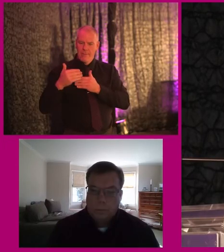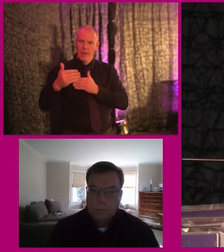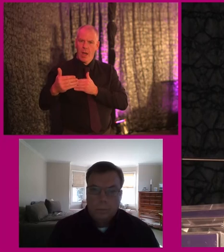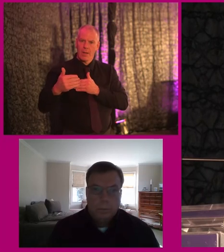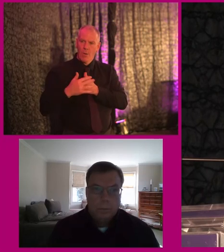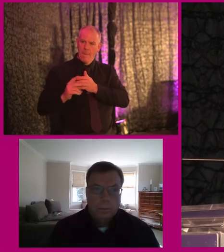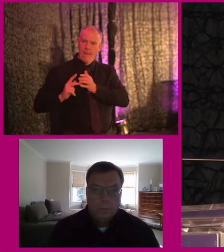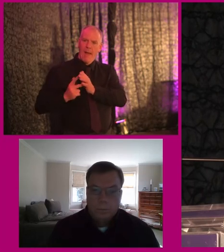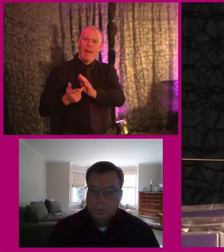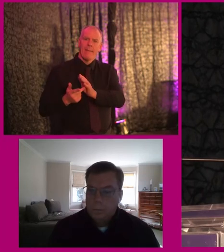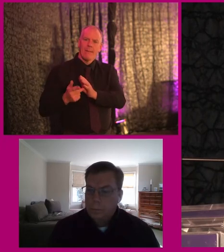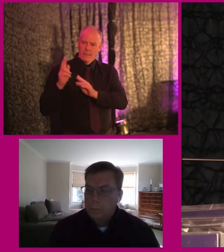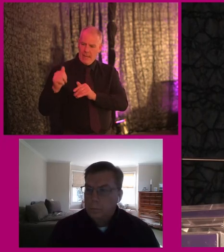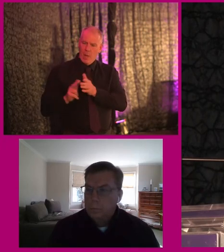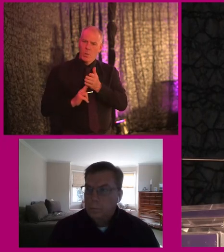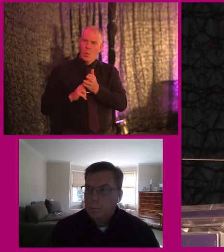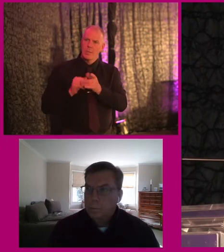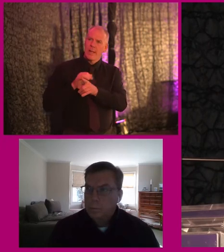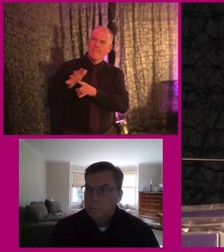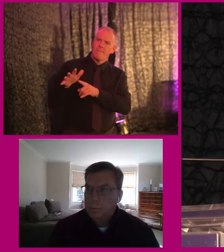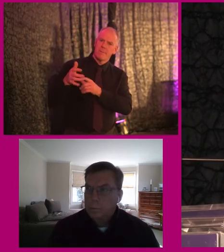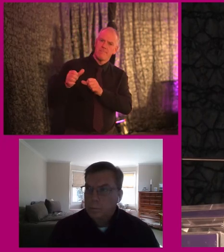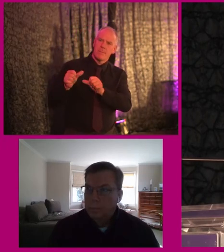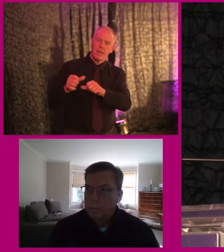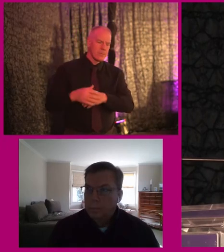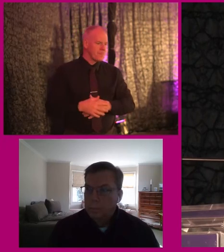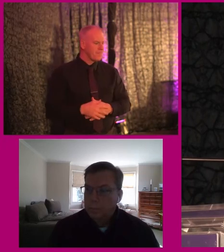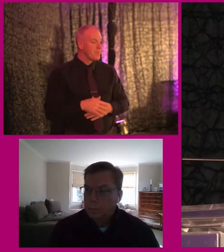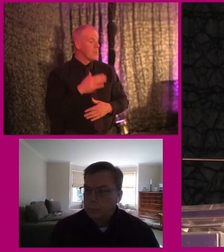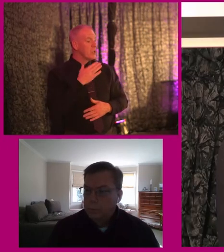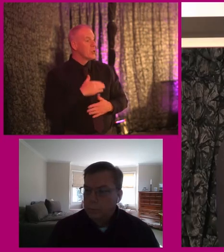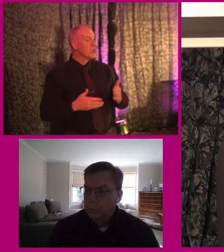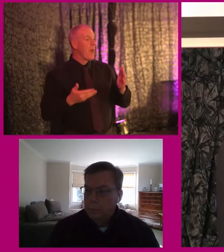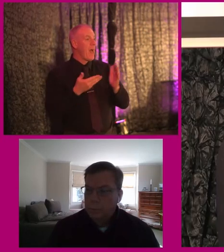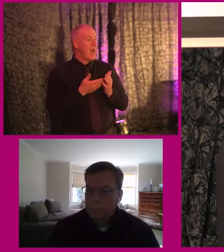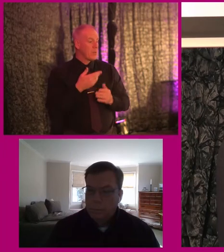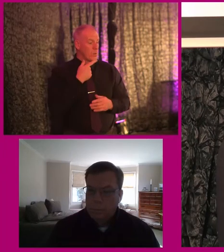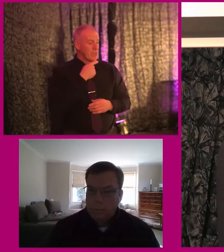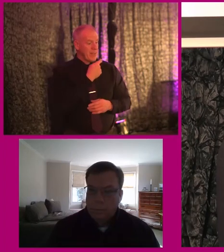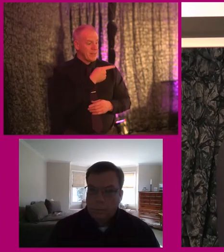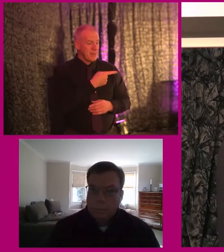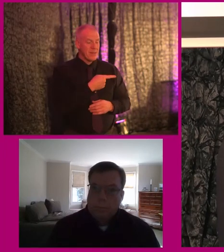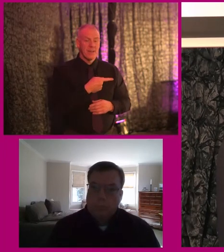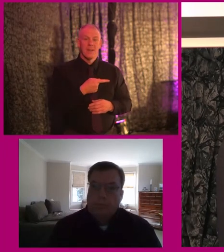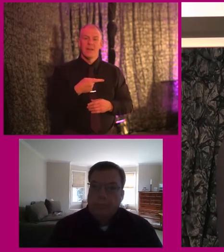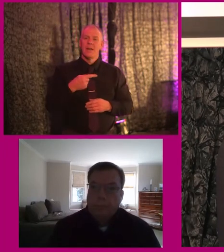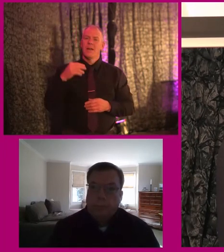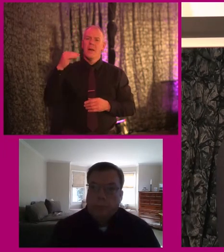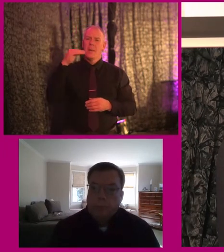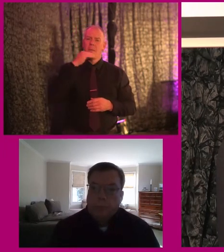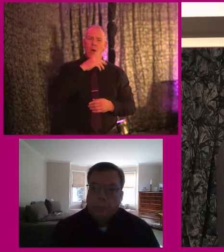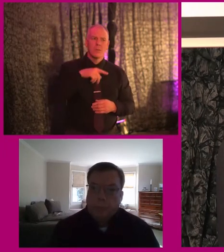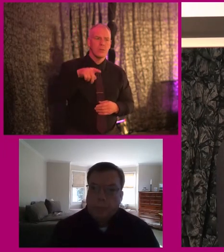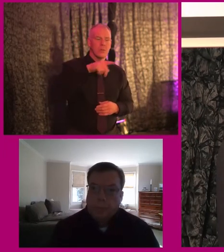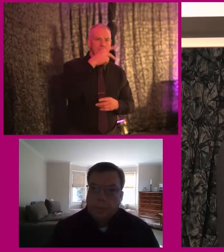is used, and it is usable, and it is implemented? Sorry, Elaine. Just just to add, I really think it's important that people take